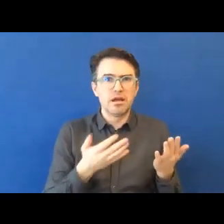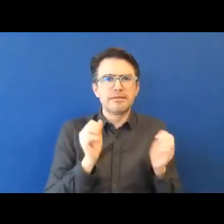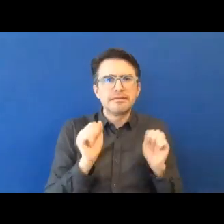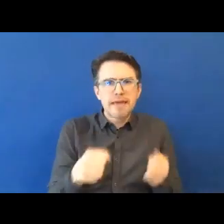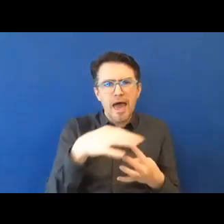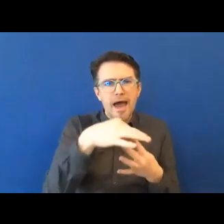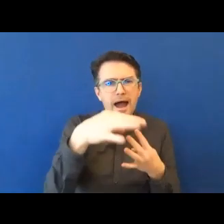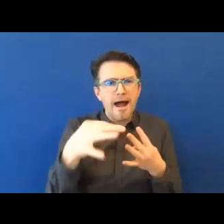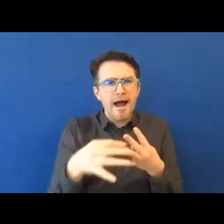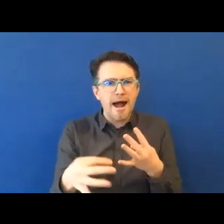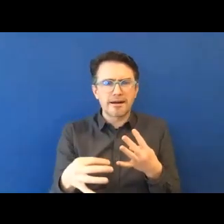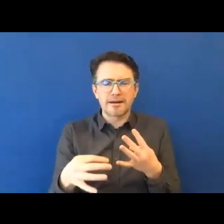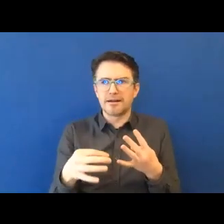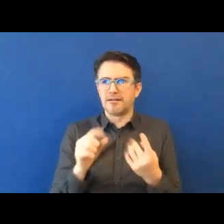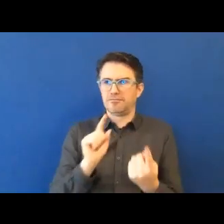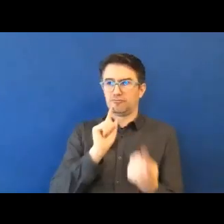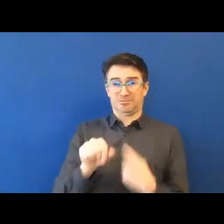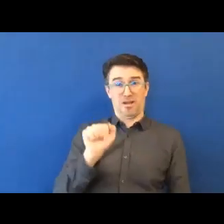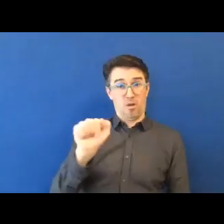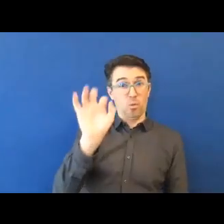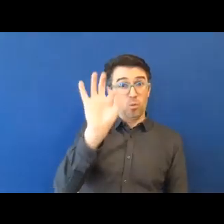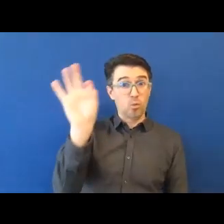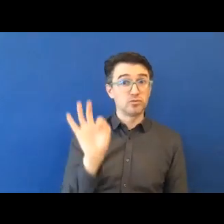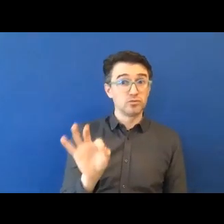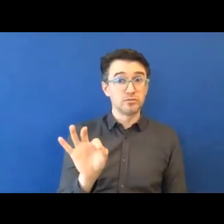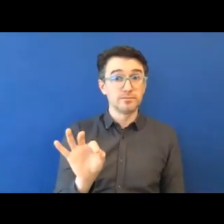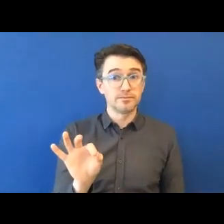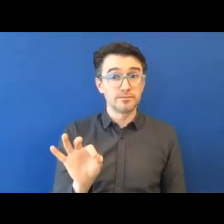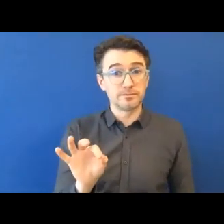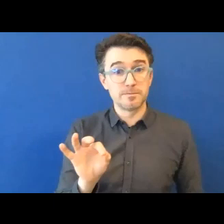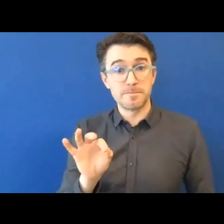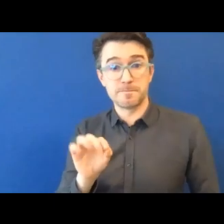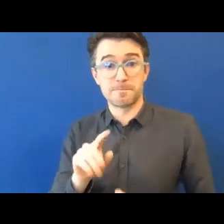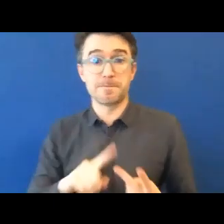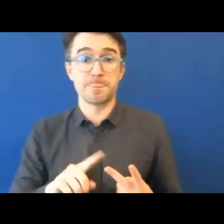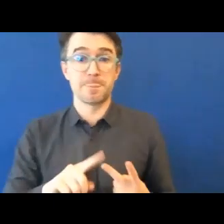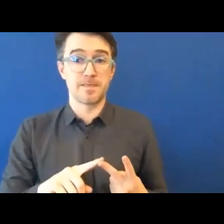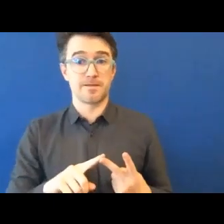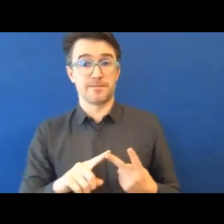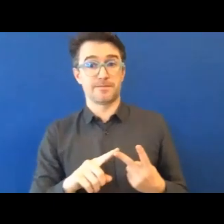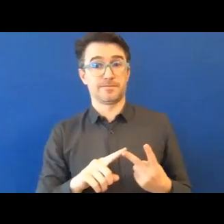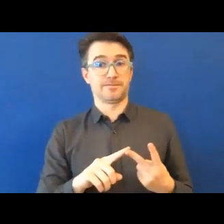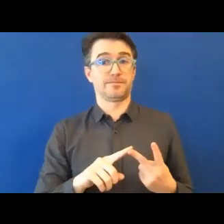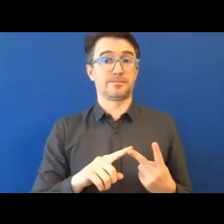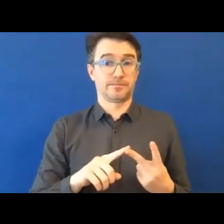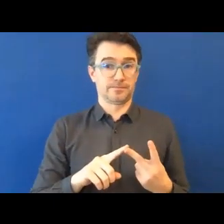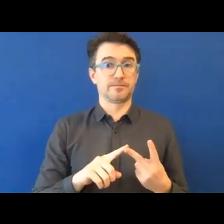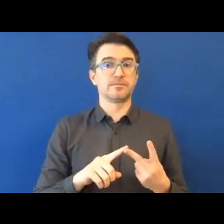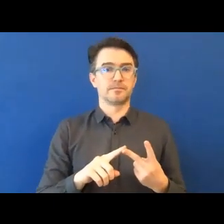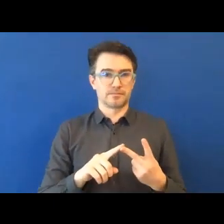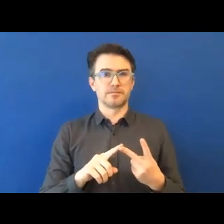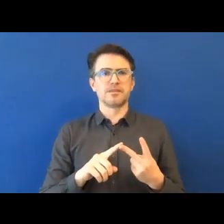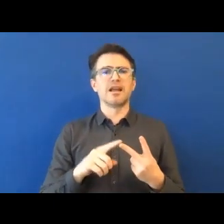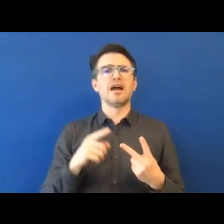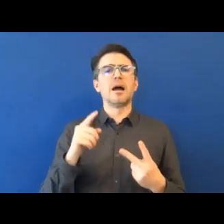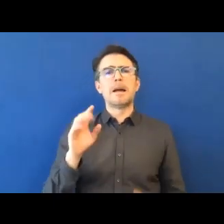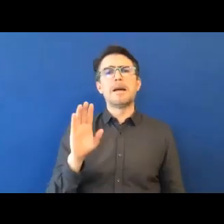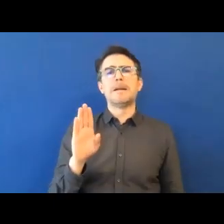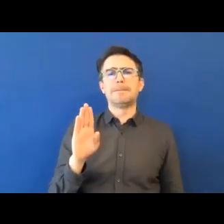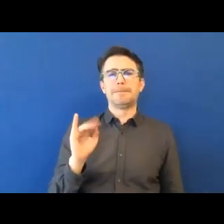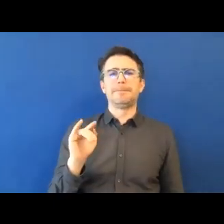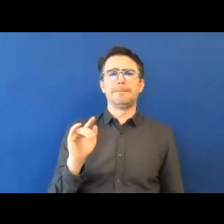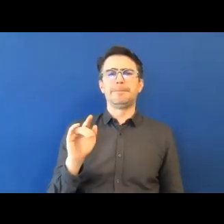my university, we've just started a research centre specifically targeted at evaluating the impact of adjustments